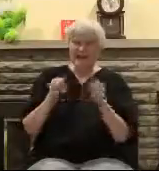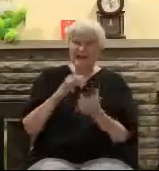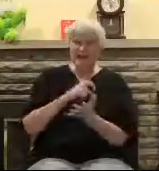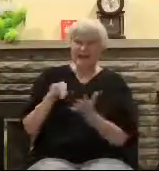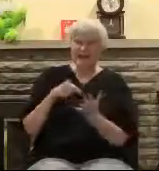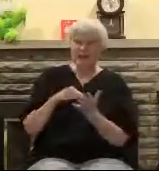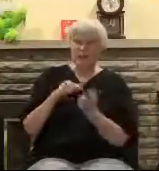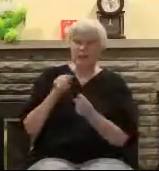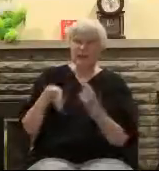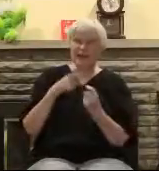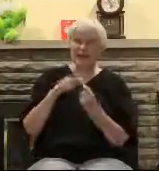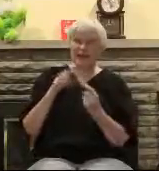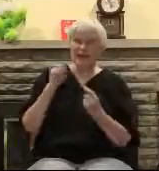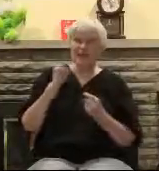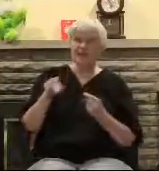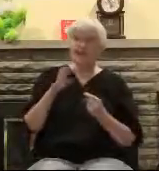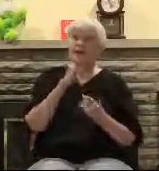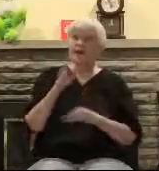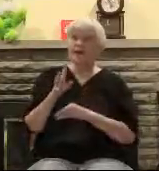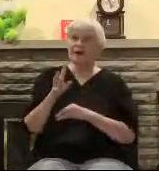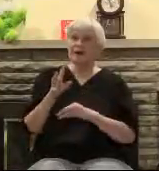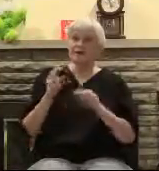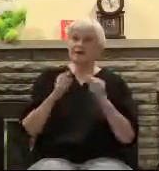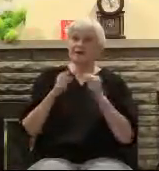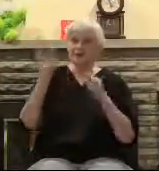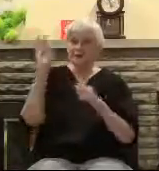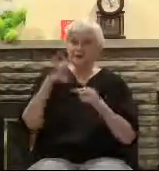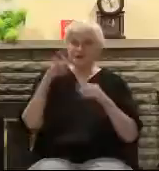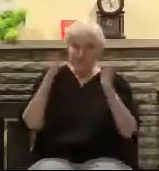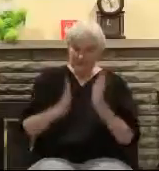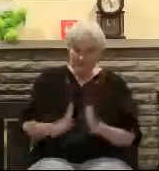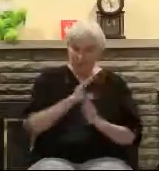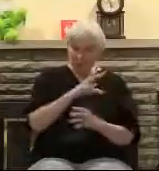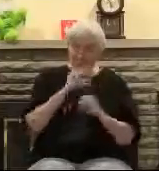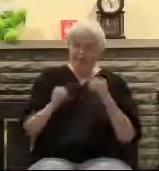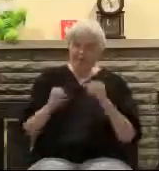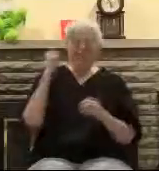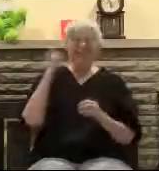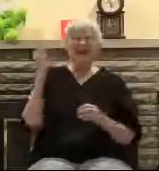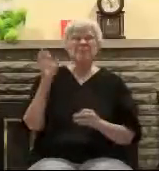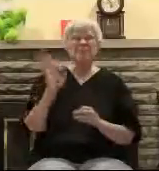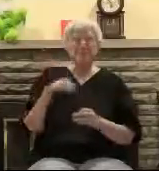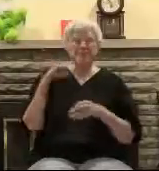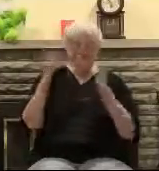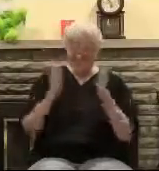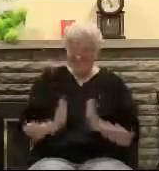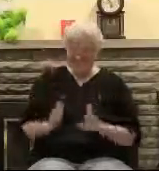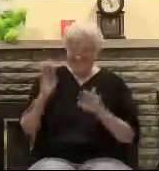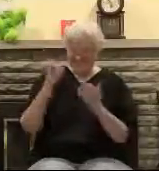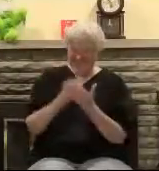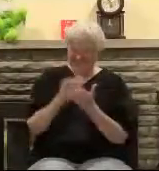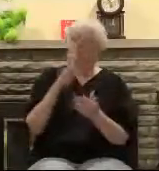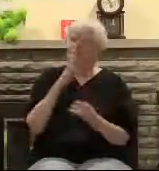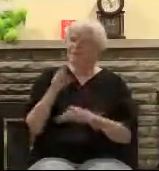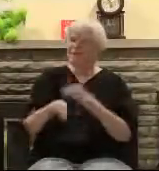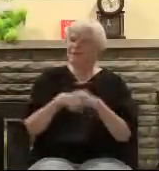when he emphasizes what Jesus has already done for you and that you haven't a thing to do with